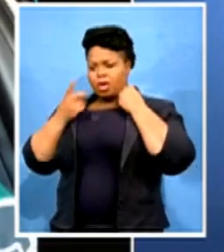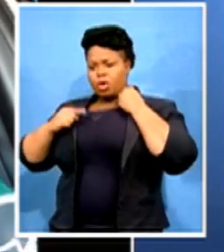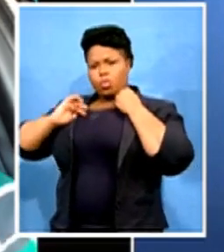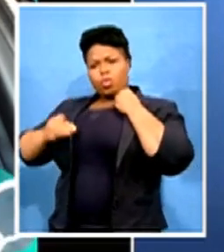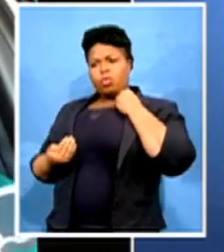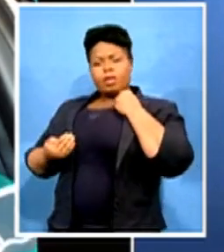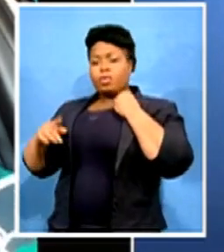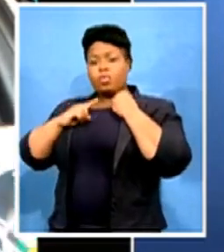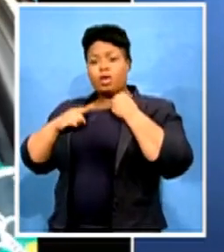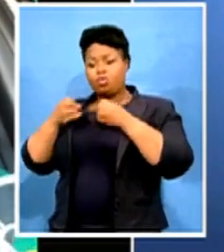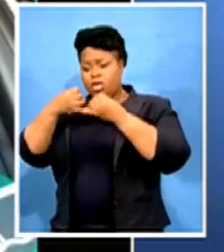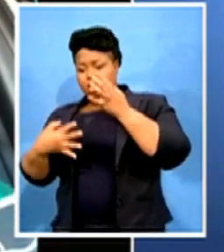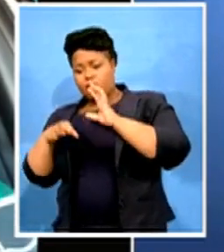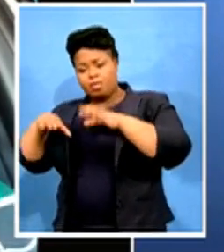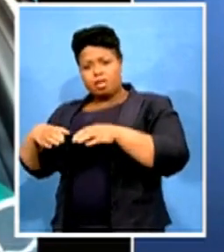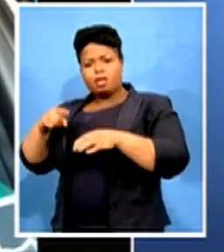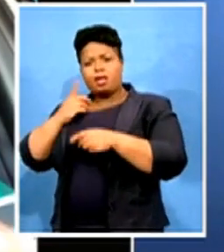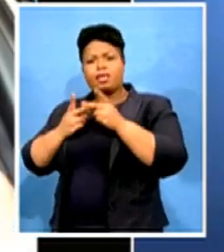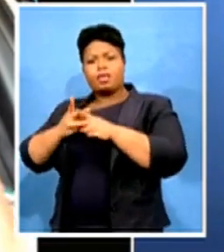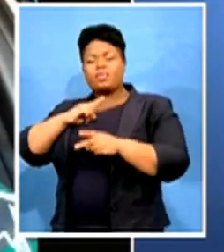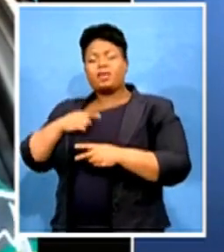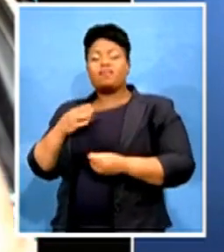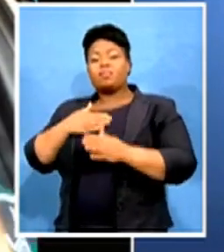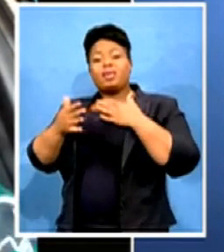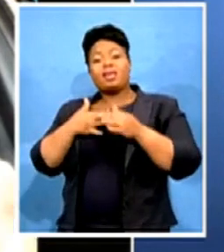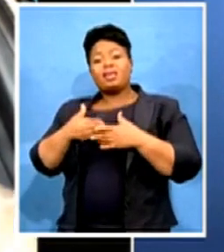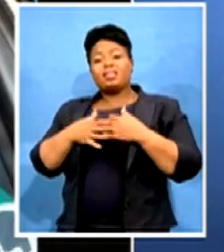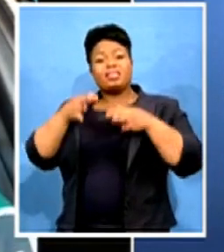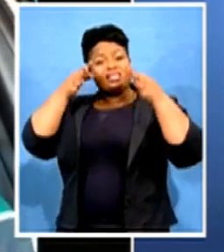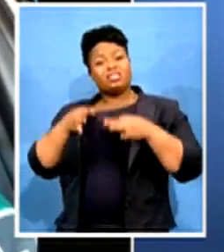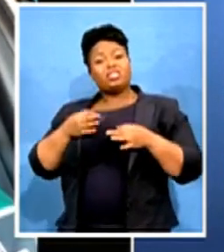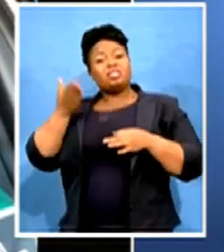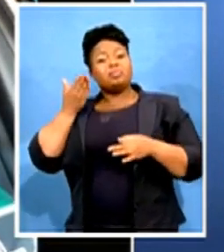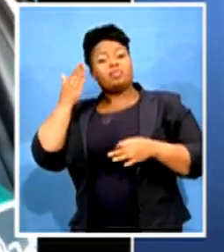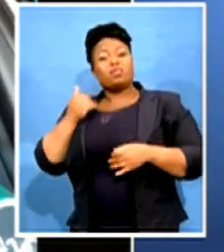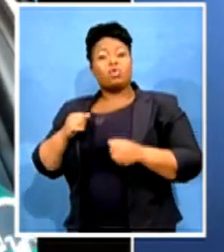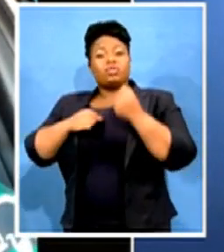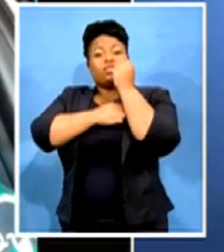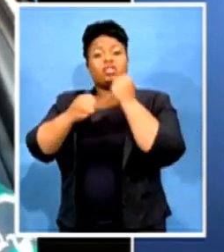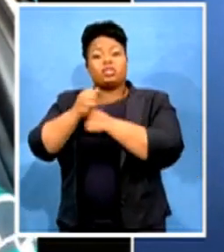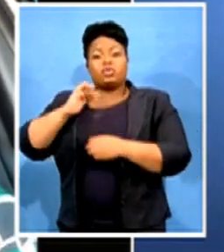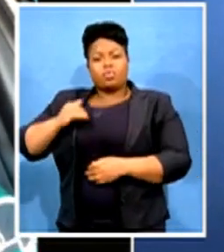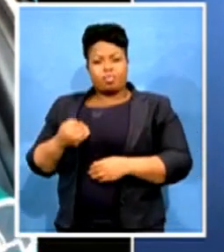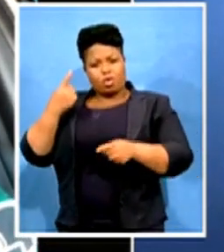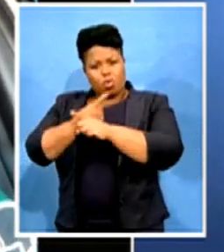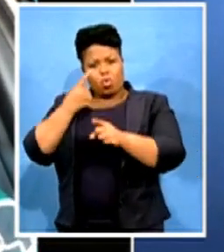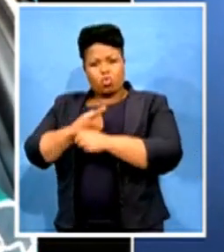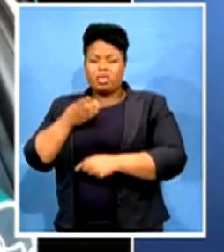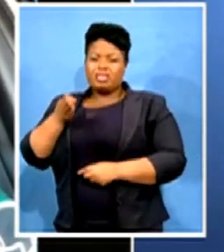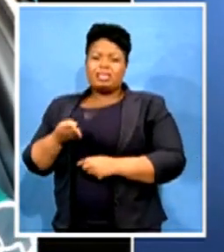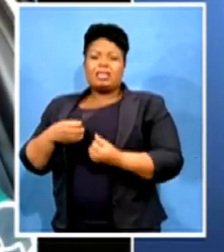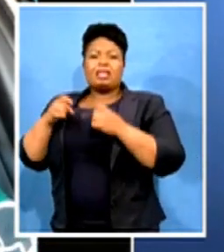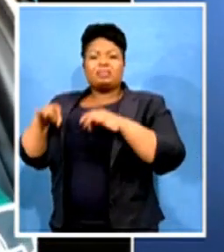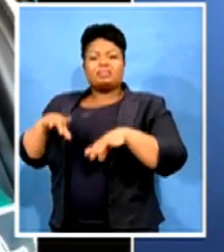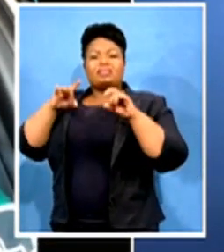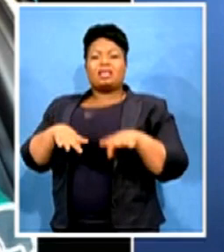day, of all the decisions, even in the past structures, the women has always been the casualties of these decisions. Now, this time we